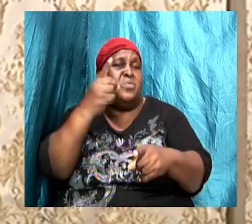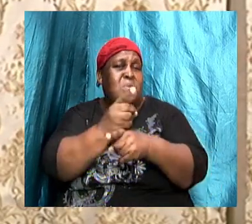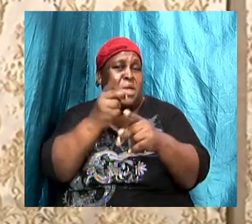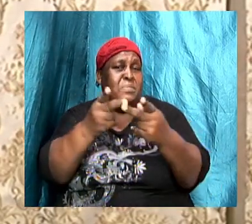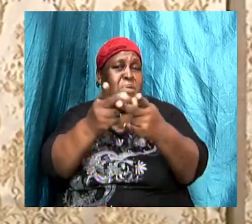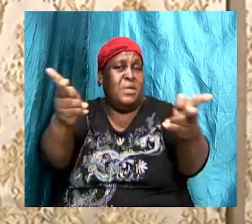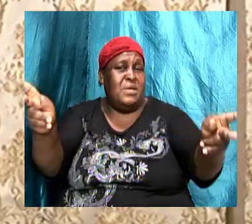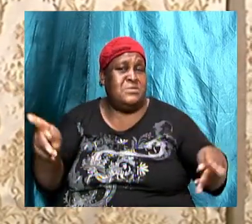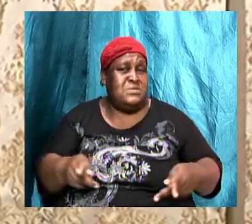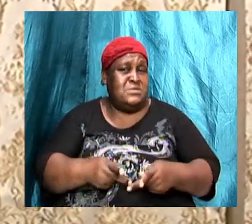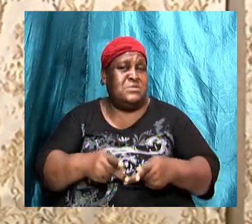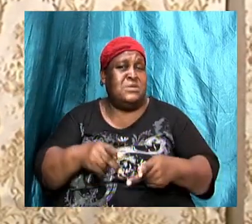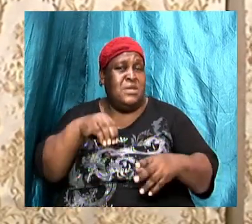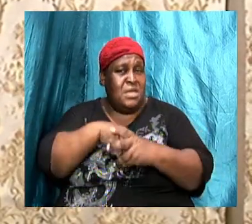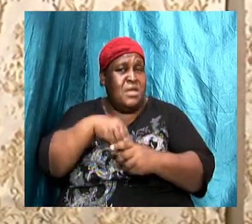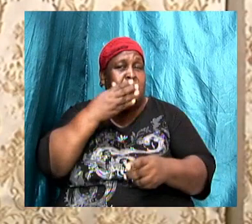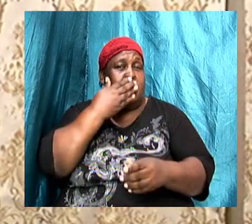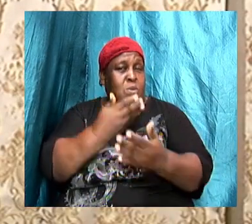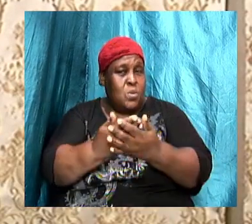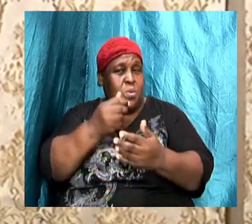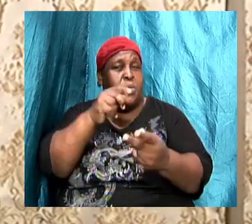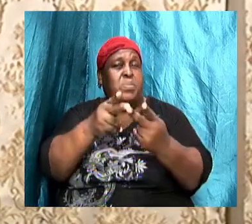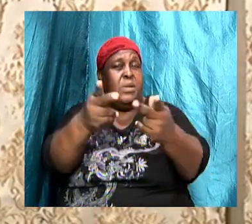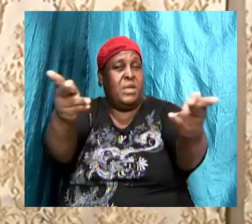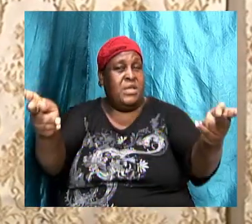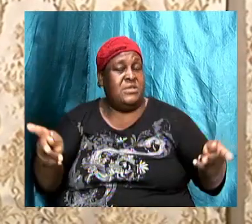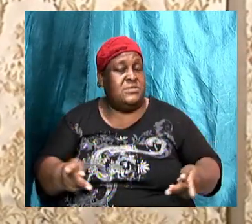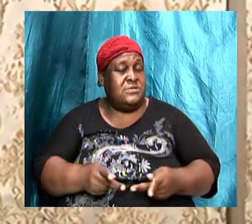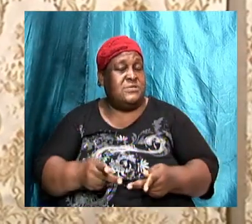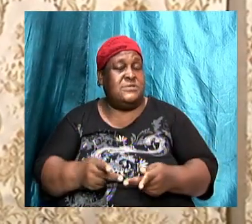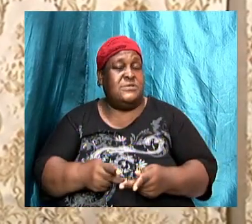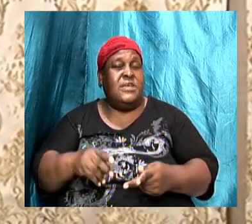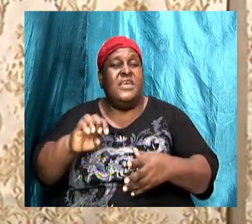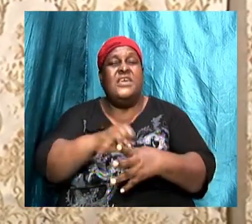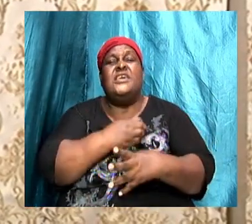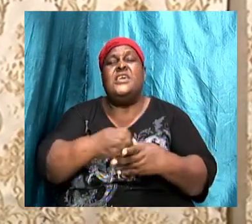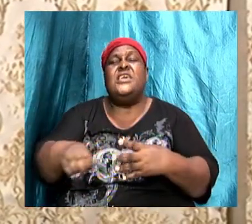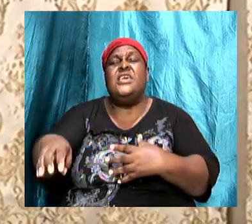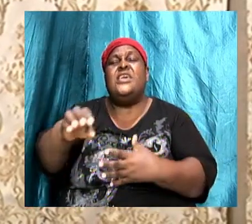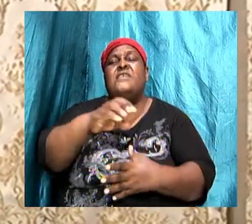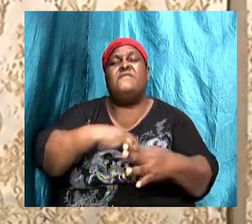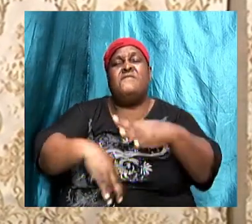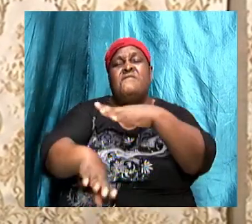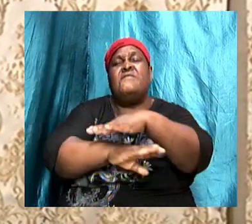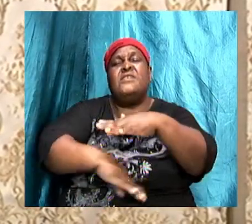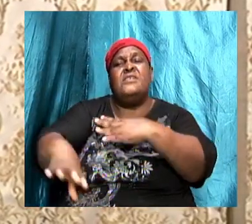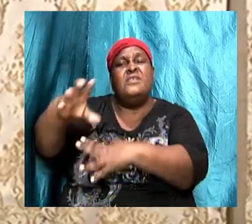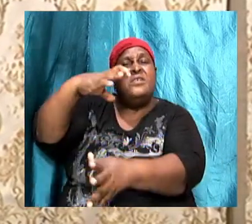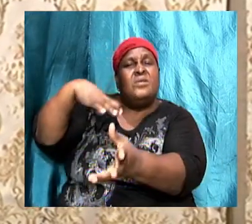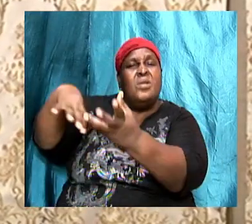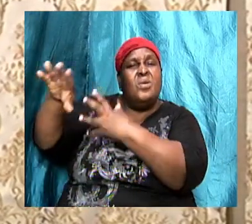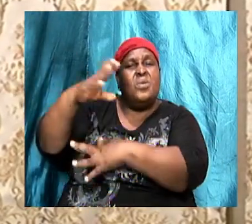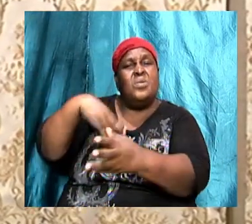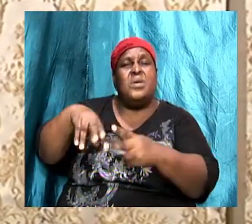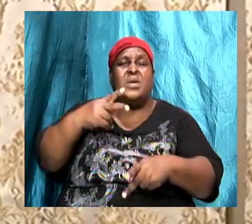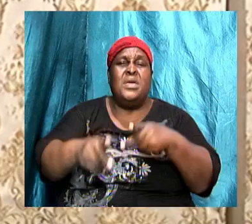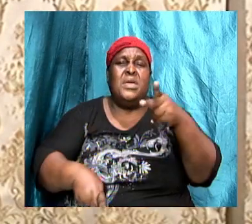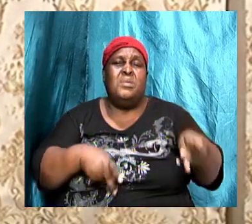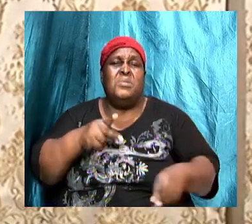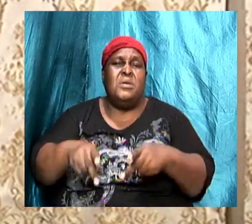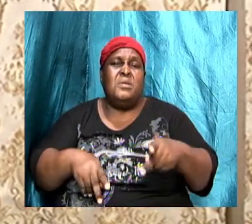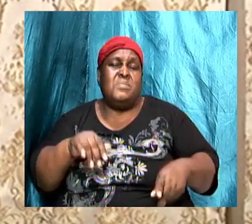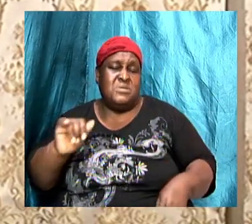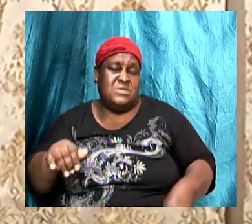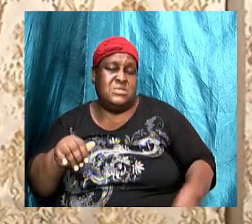place. And even under the cloud of what is happening, people are still looking